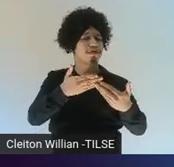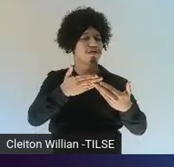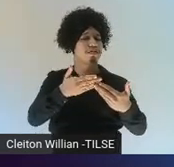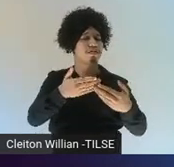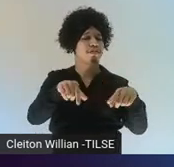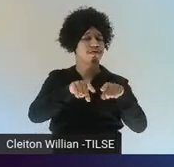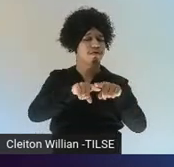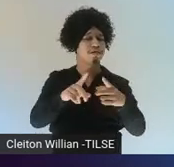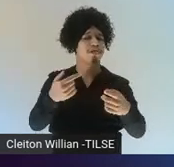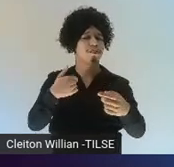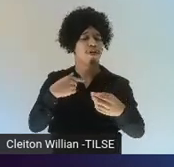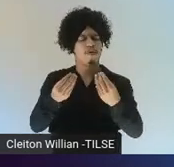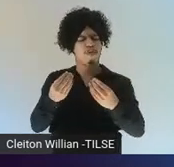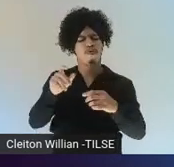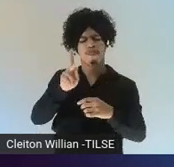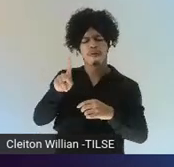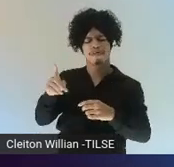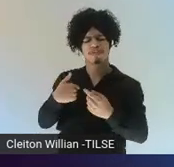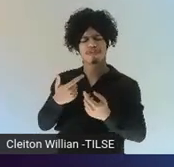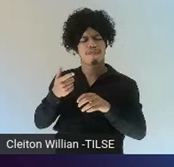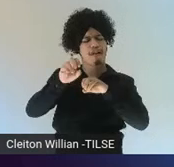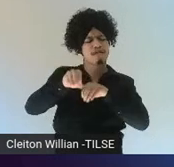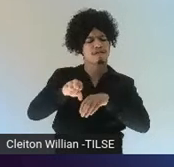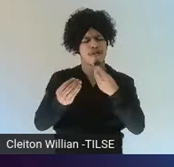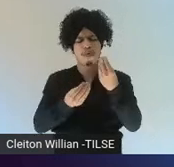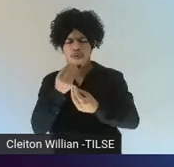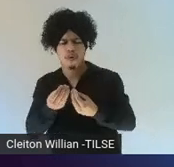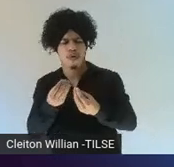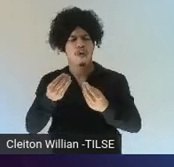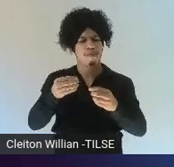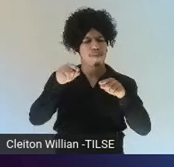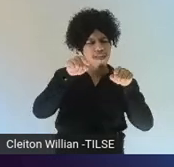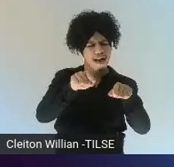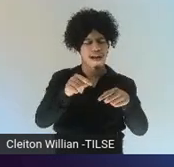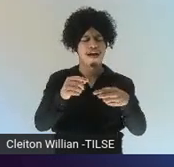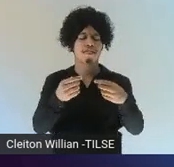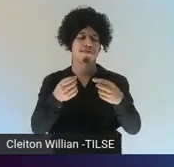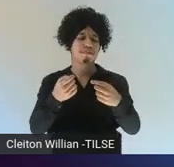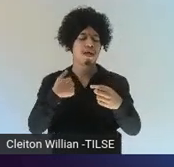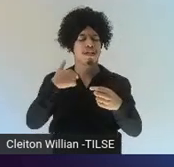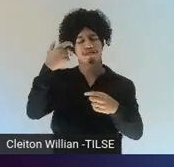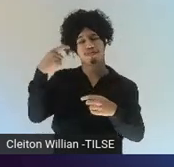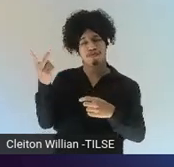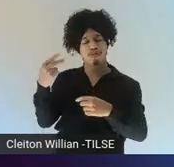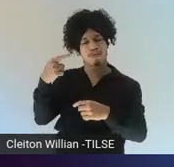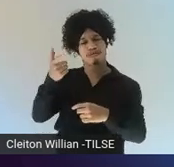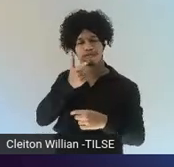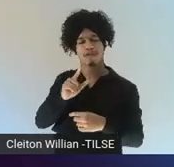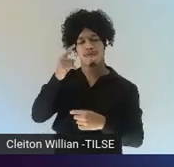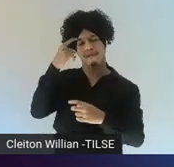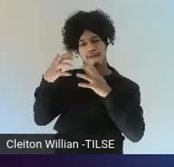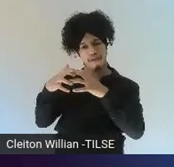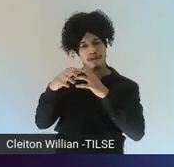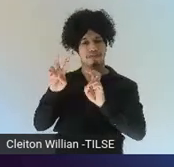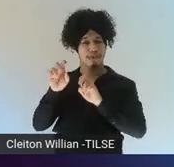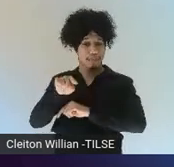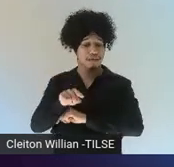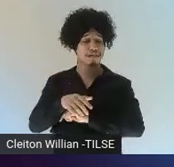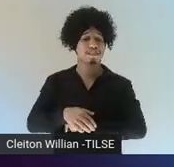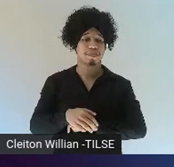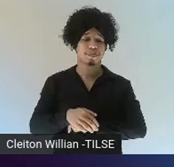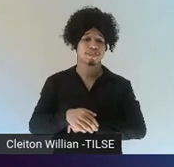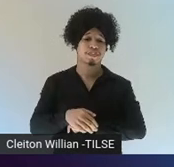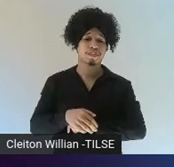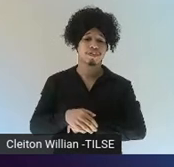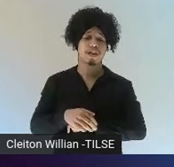be doing at this point? And so, it required a lot of work, but according to the researcher, this is what the result was. It was